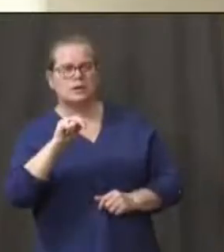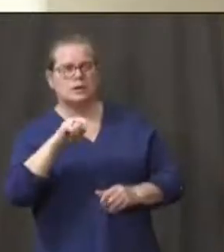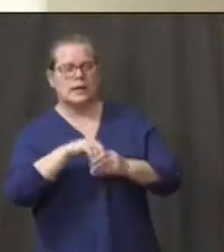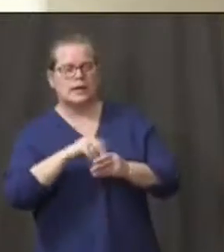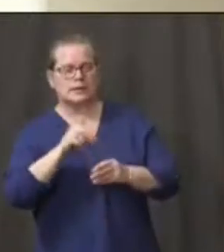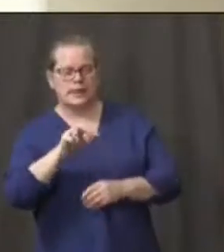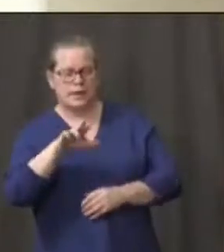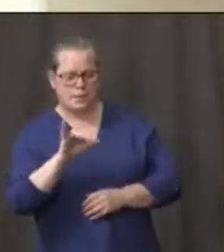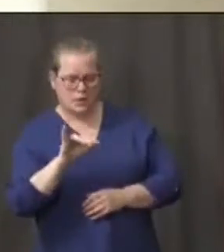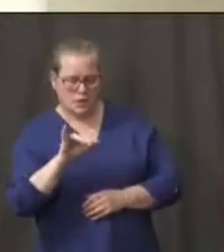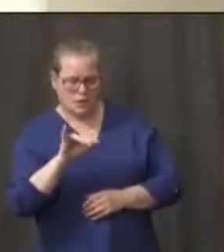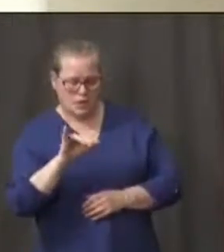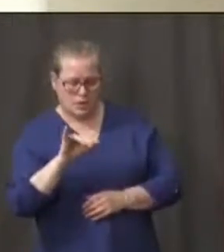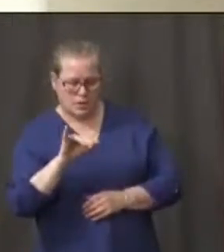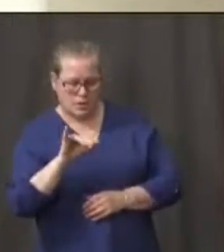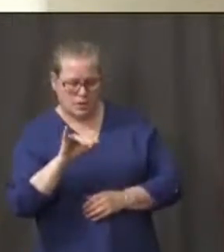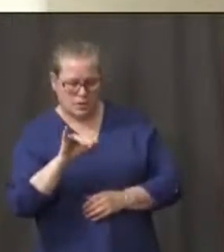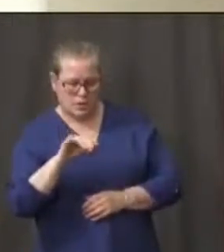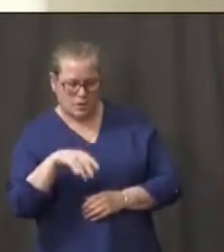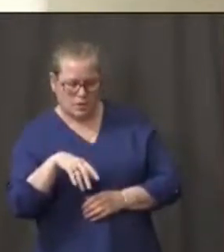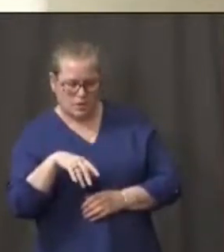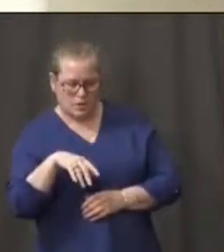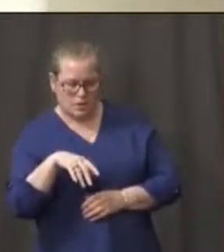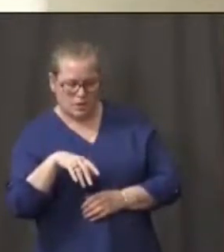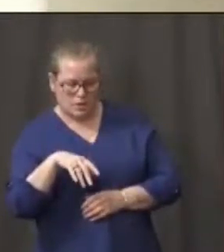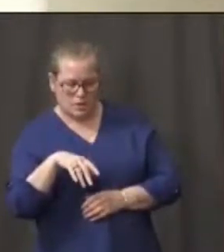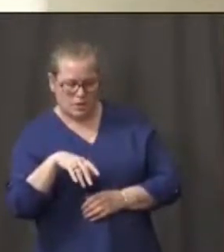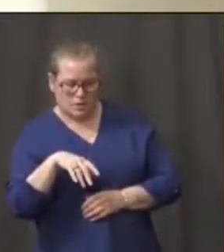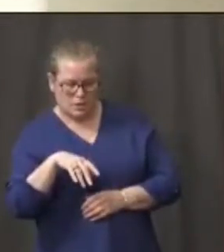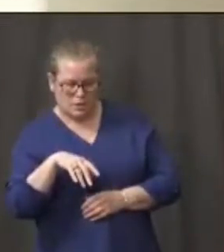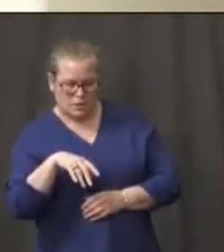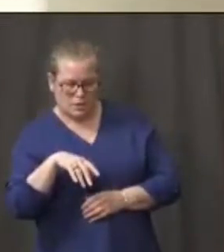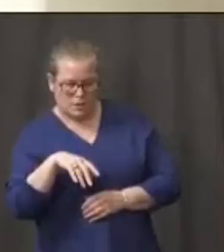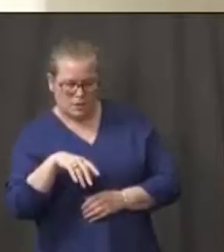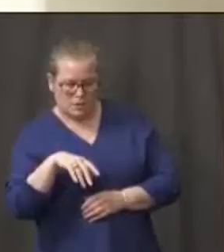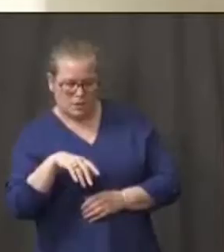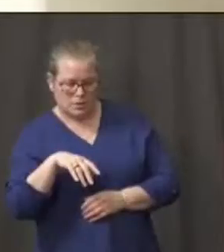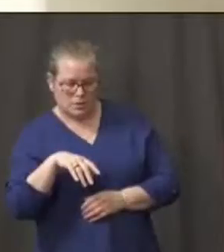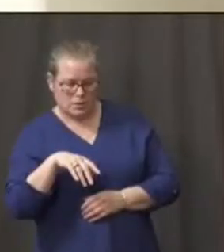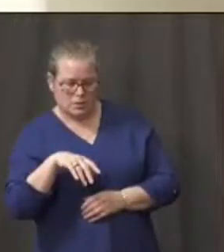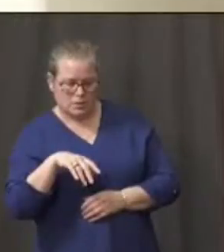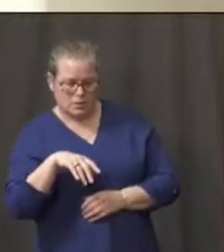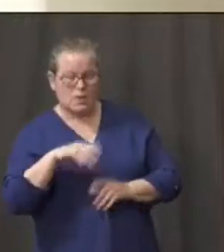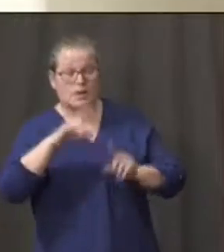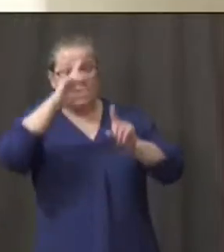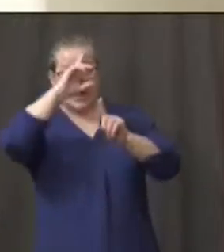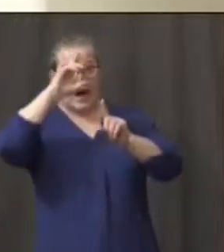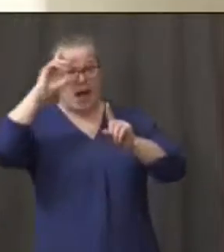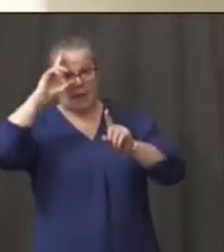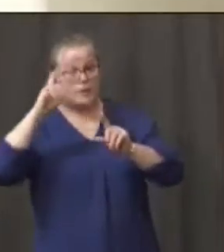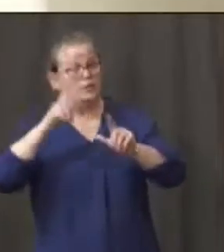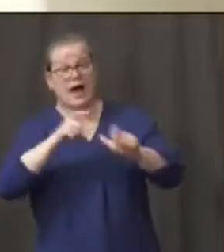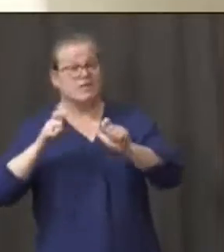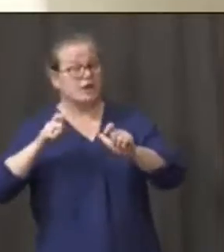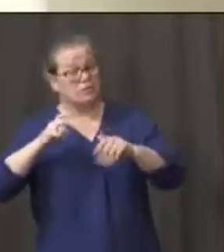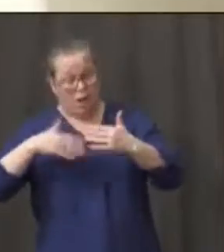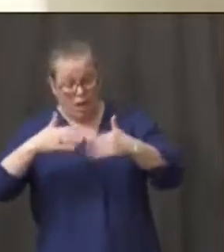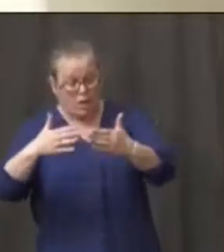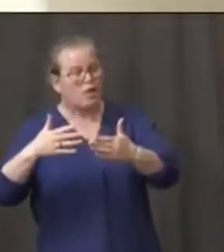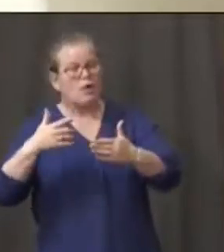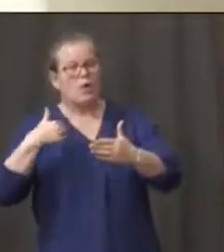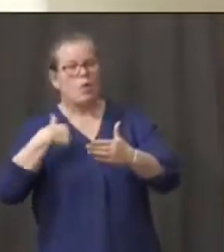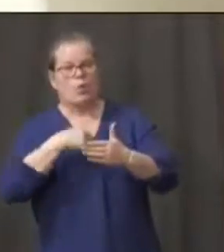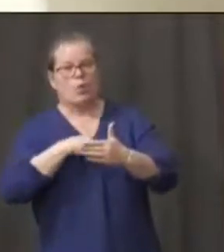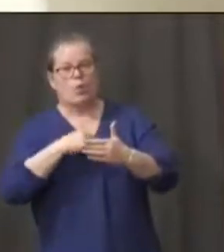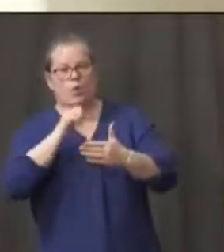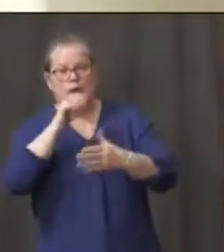medical workers. How fast did it ramp up in the hospitals? How close do we get? We can't see in them. Paint the picture of how close they got to being full. Did they